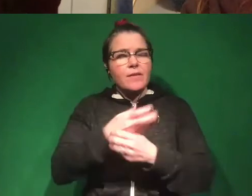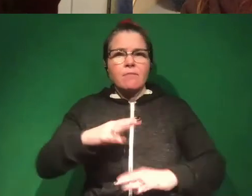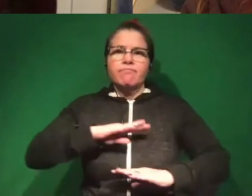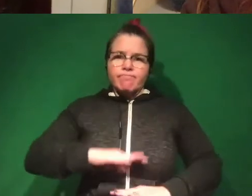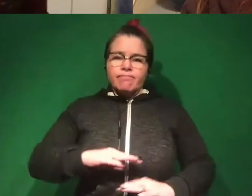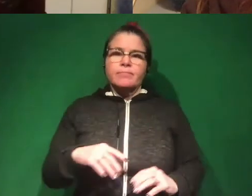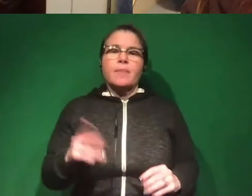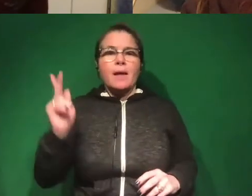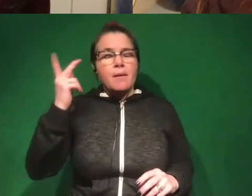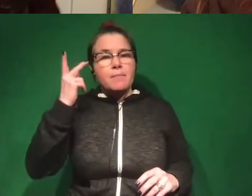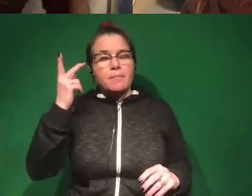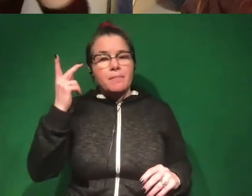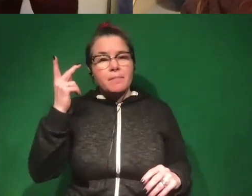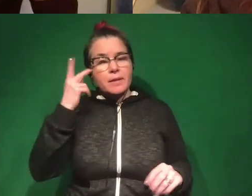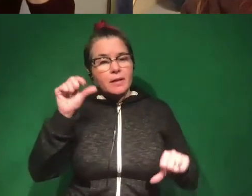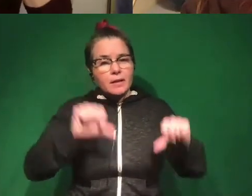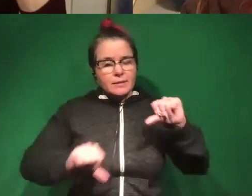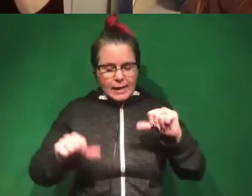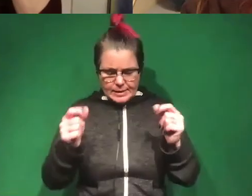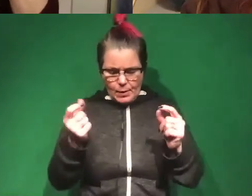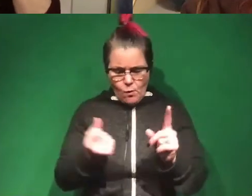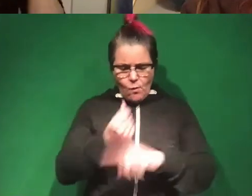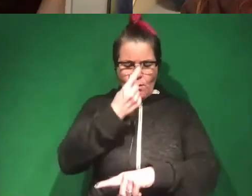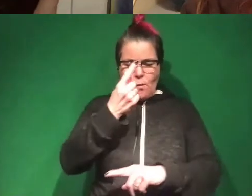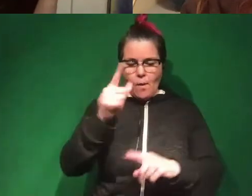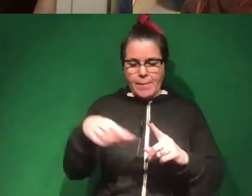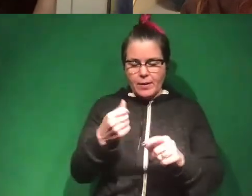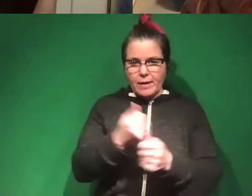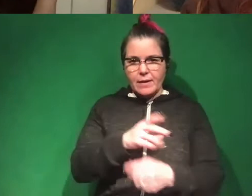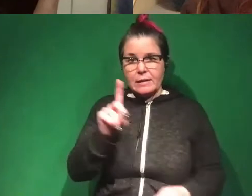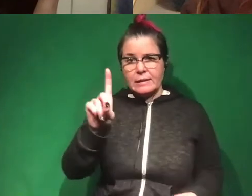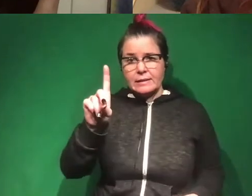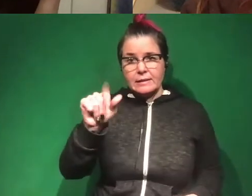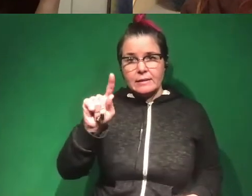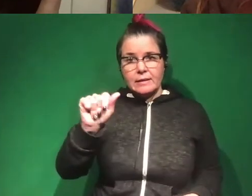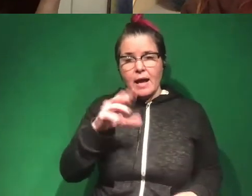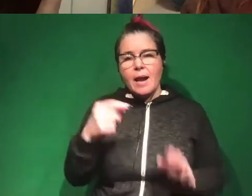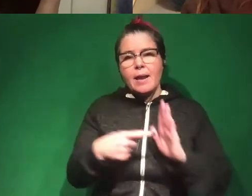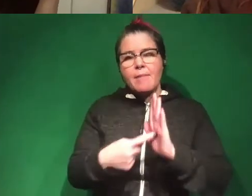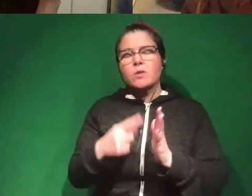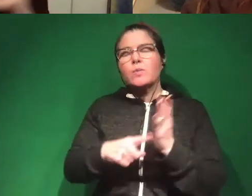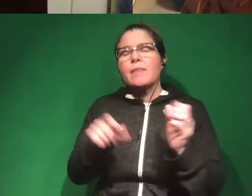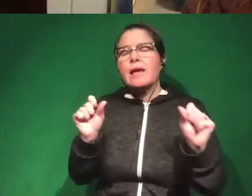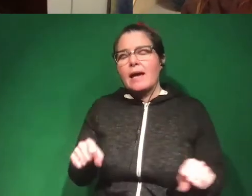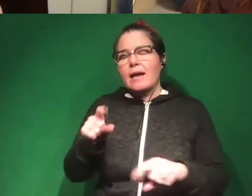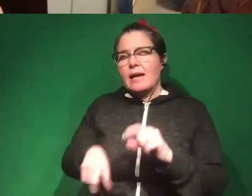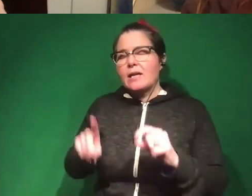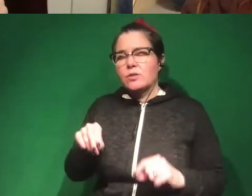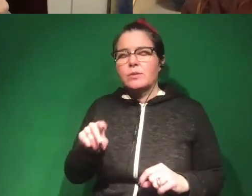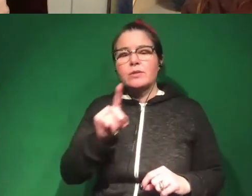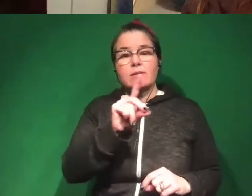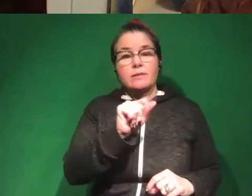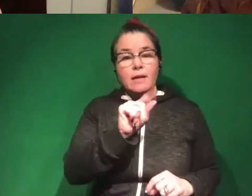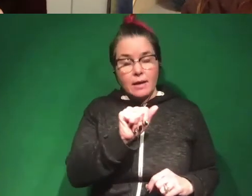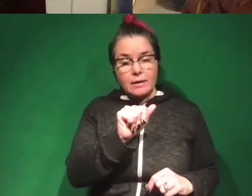the political science. Ooh, everyone knew about everything. Oh, data and models and what they can and cannot do. Right. So data is,